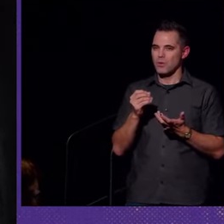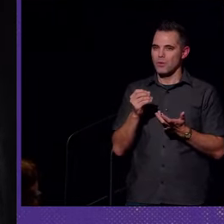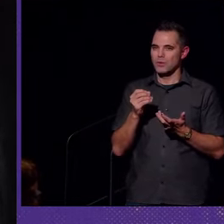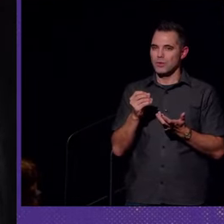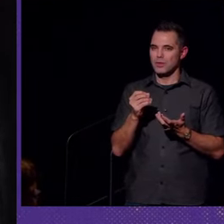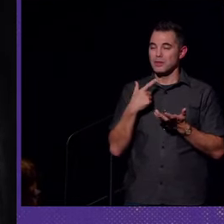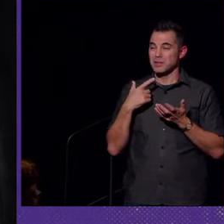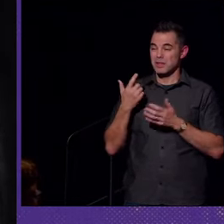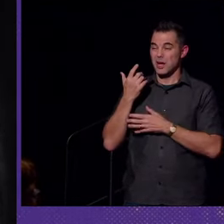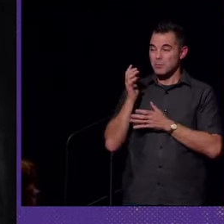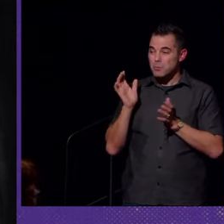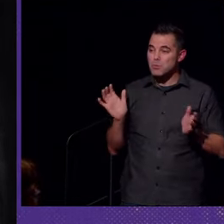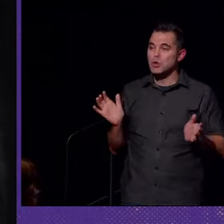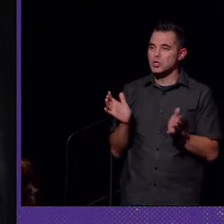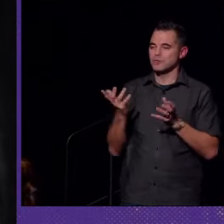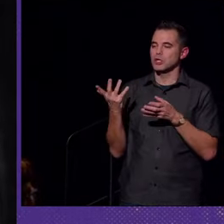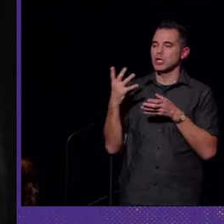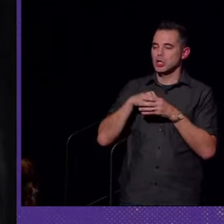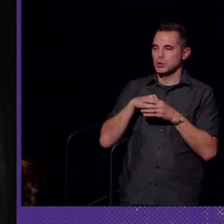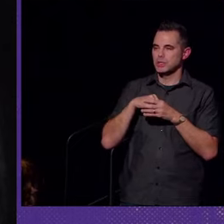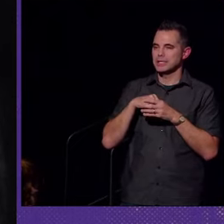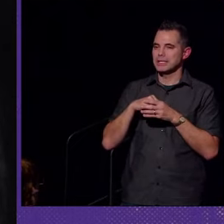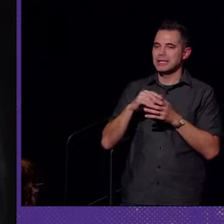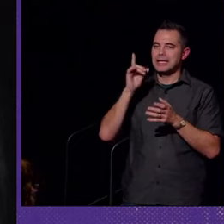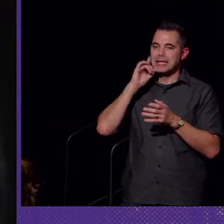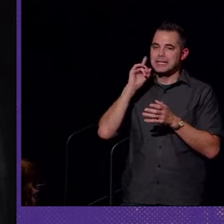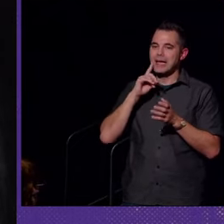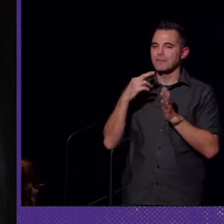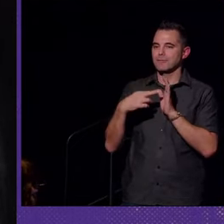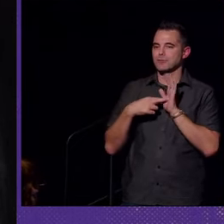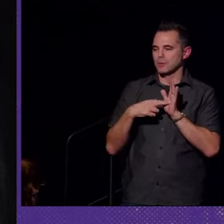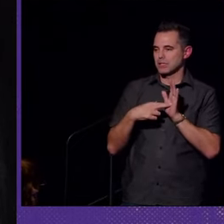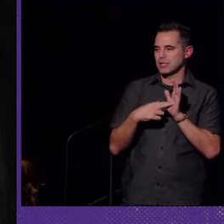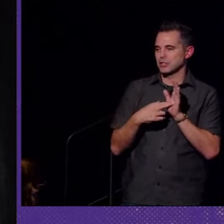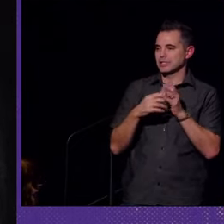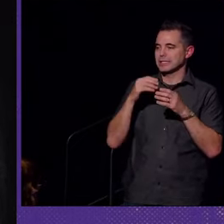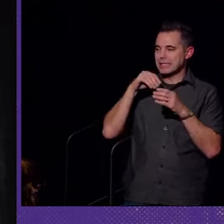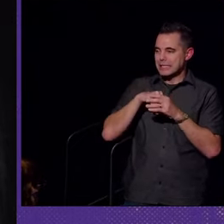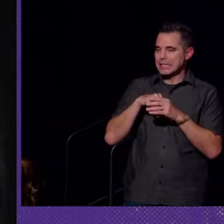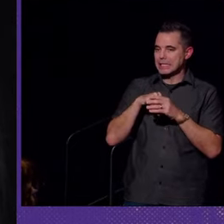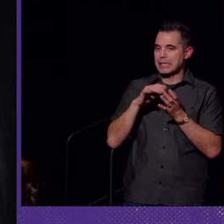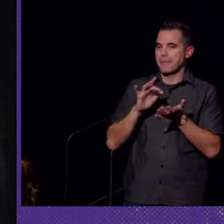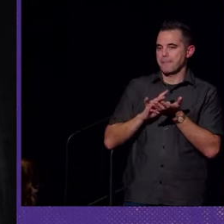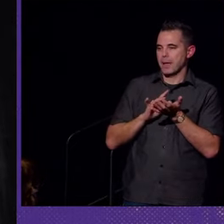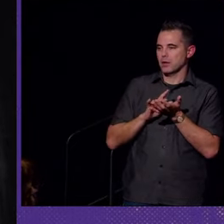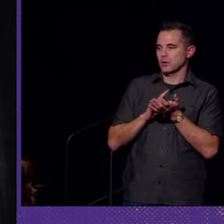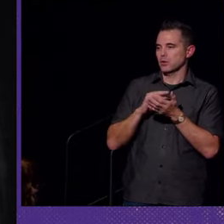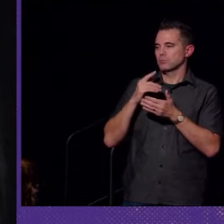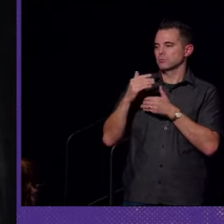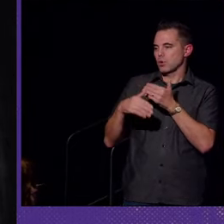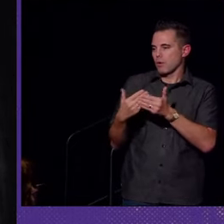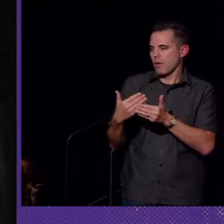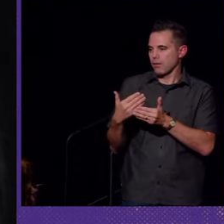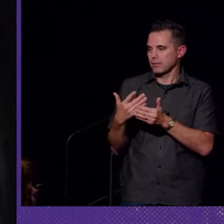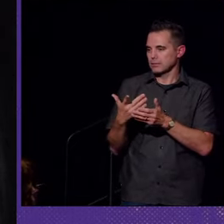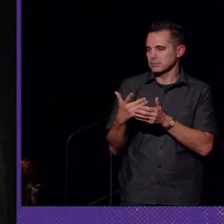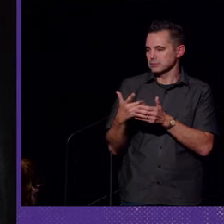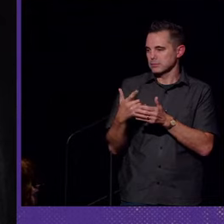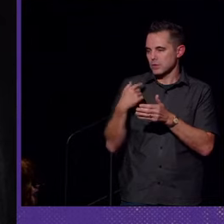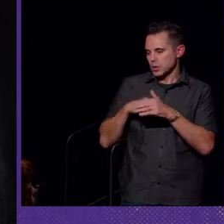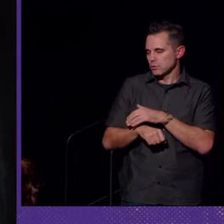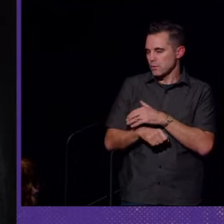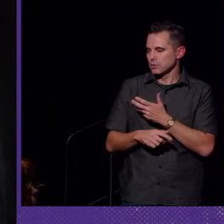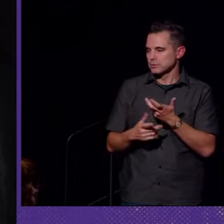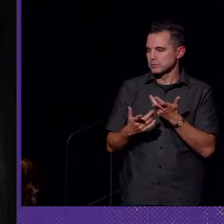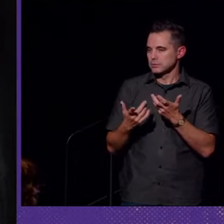push for including deaf representatives in, the medical protocol. And I,